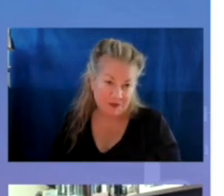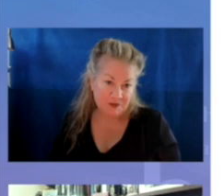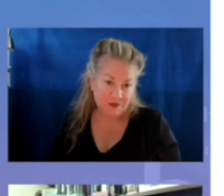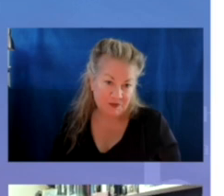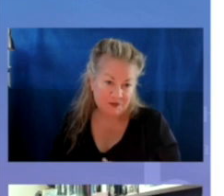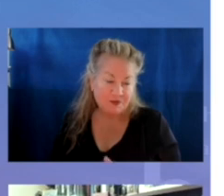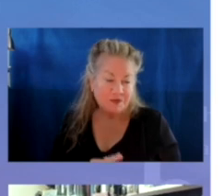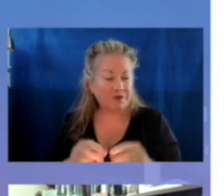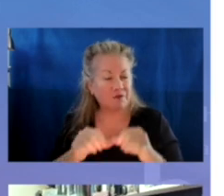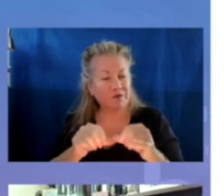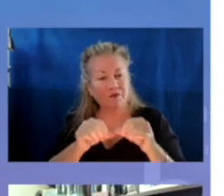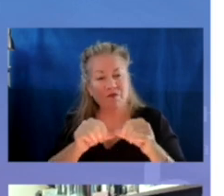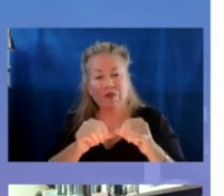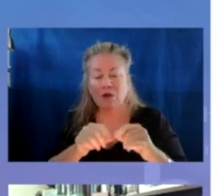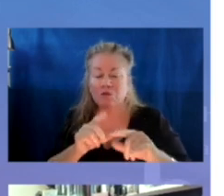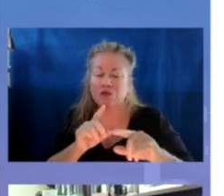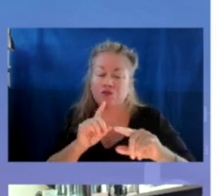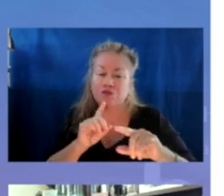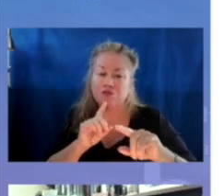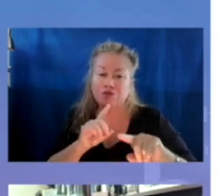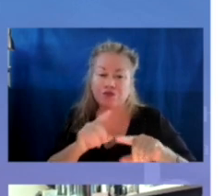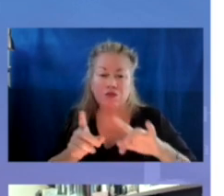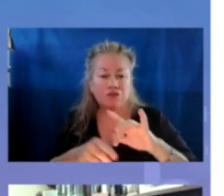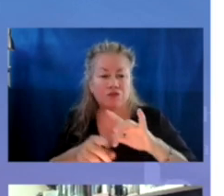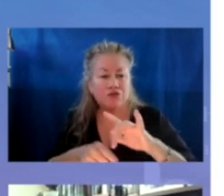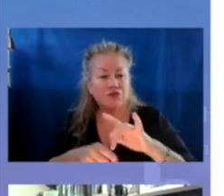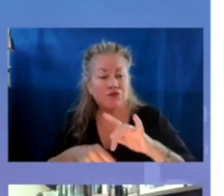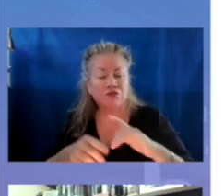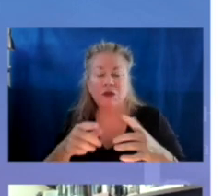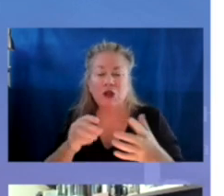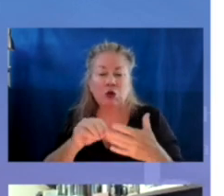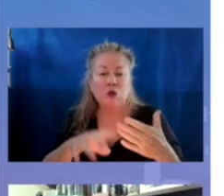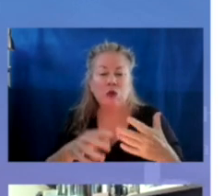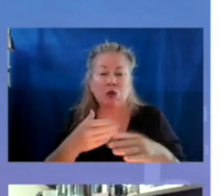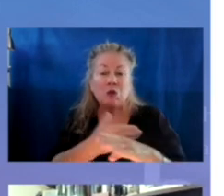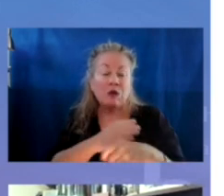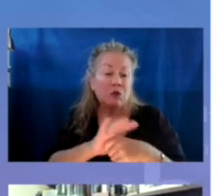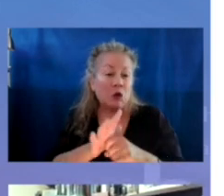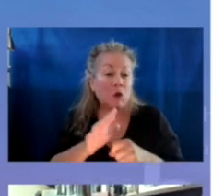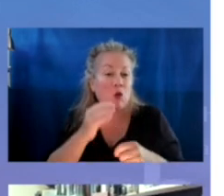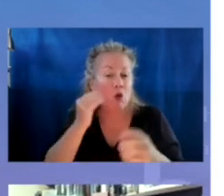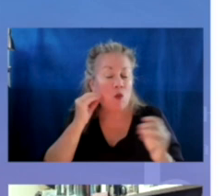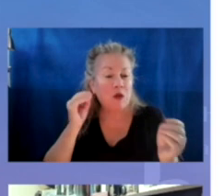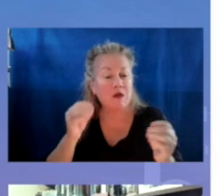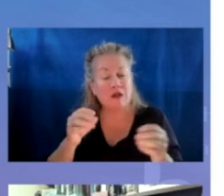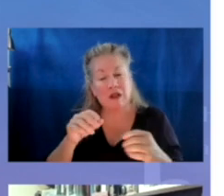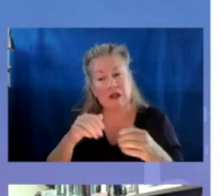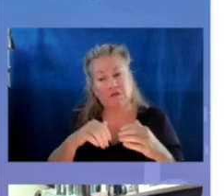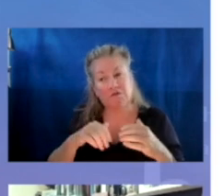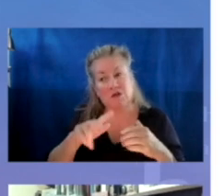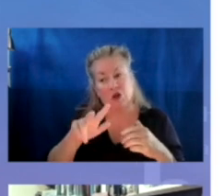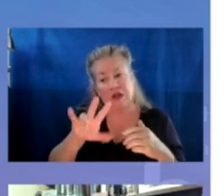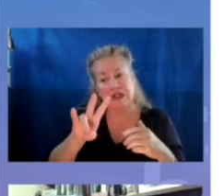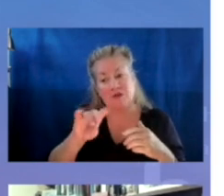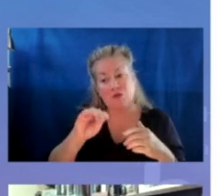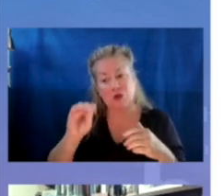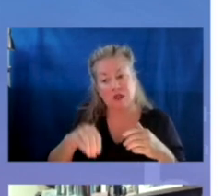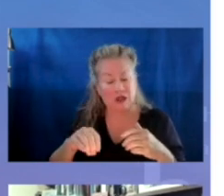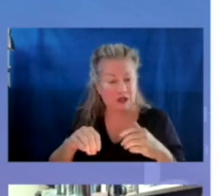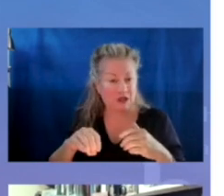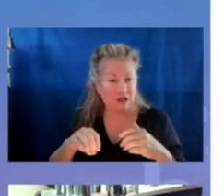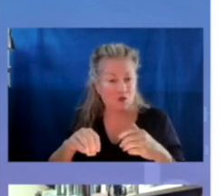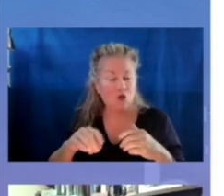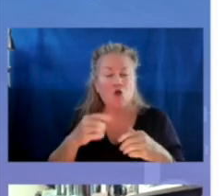Chronic absence is another issue, again, pre-pandemic students experiencing homelessness, about nearly 37%